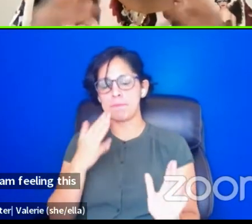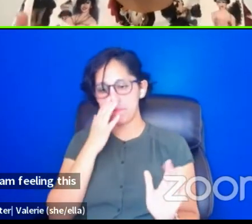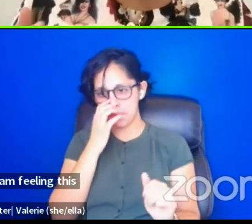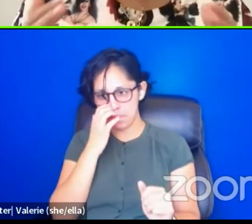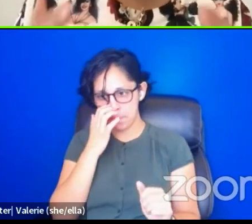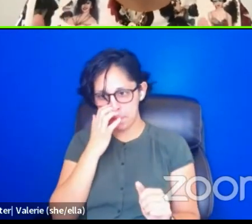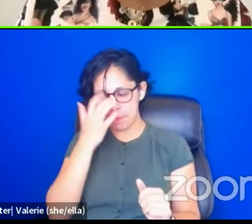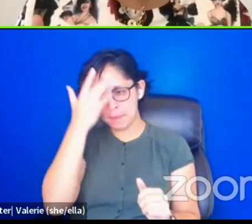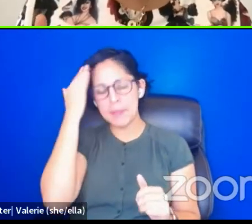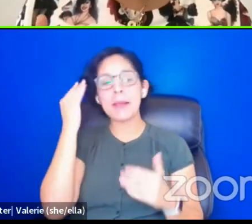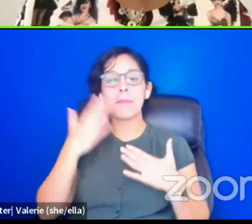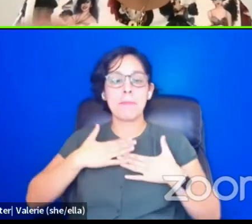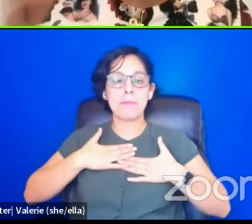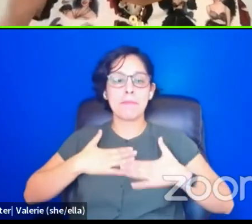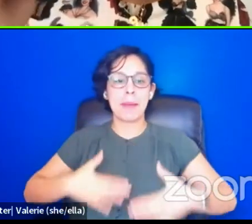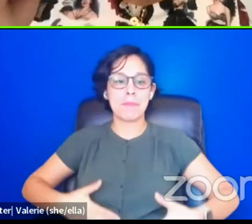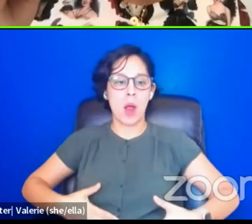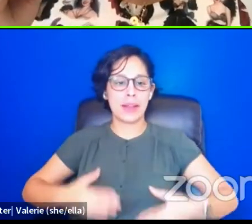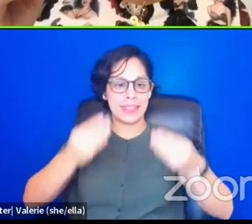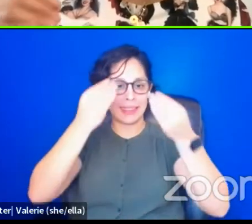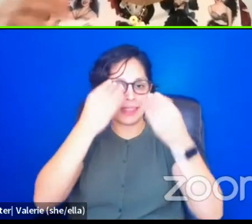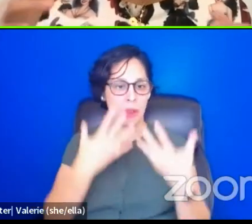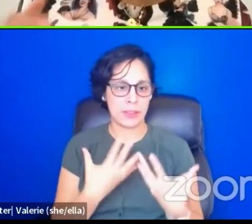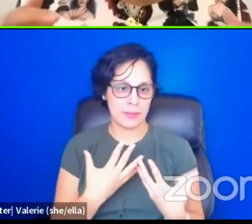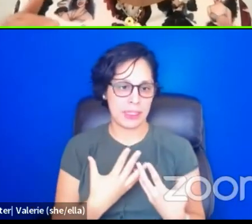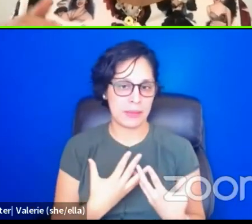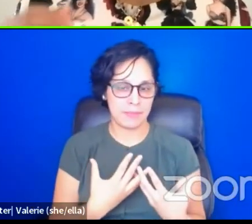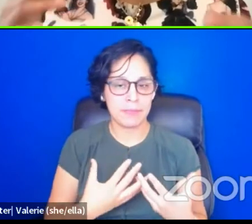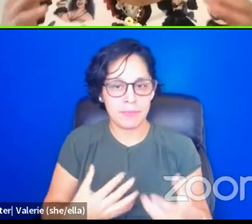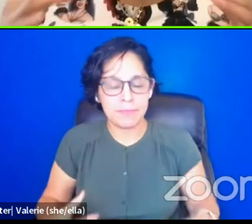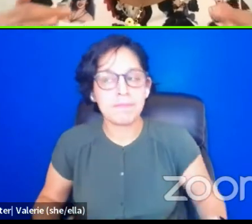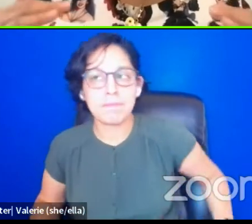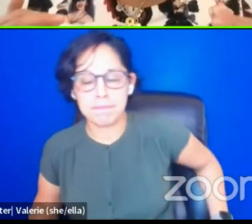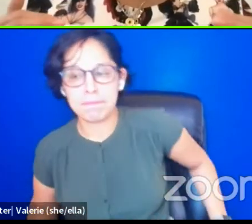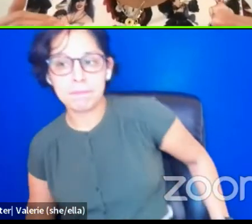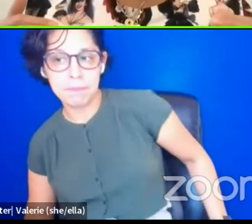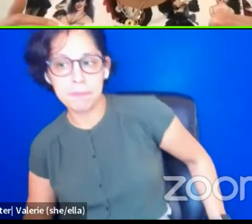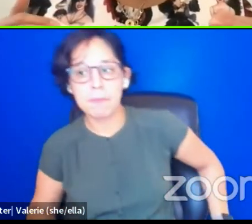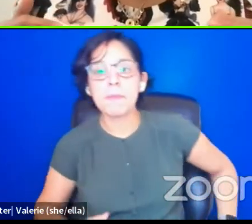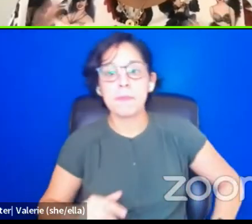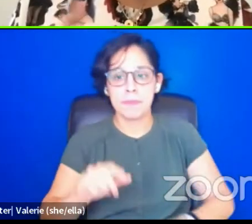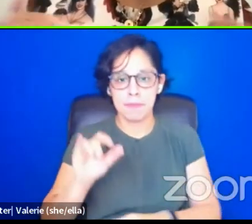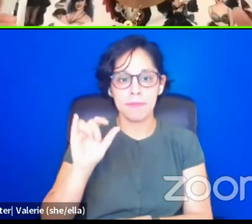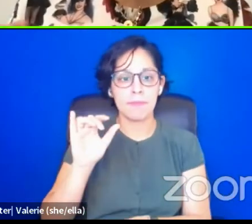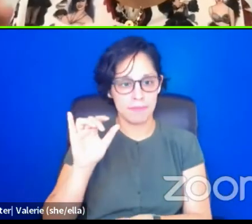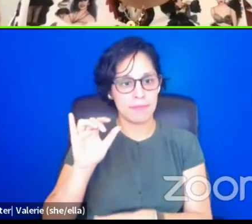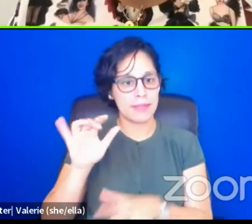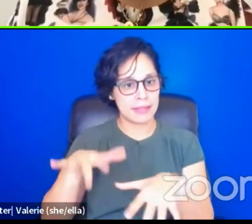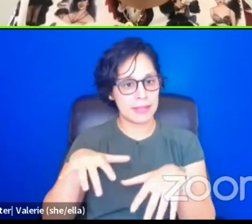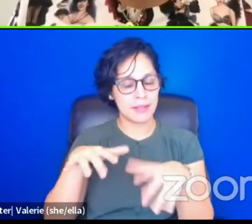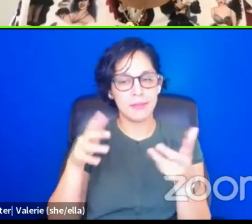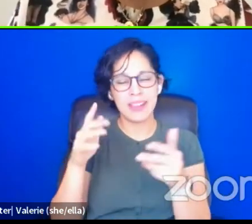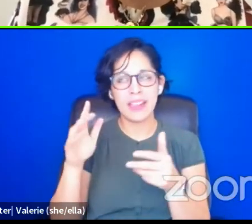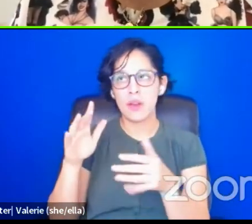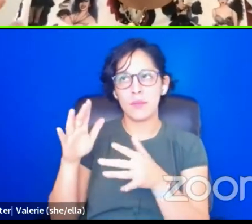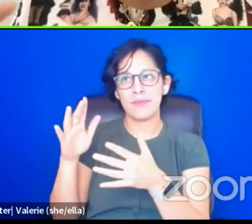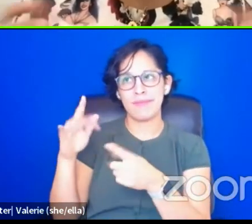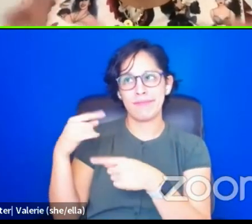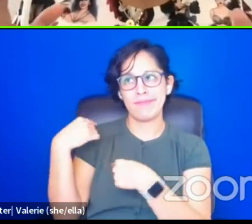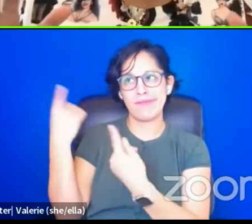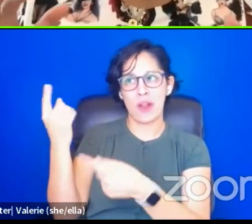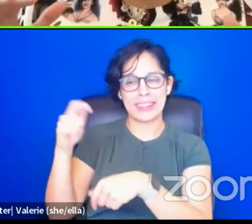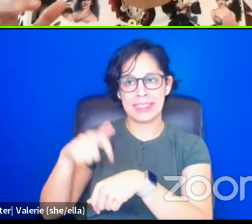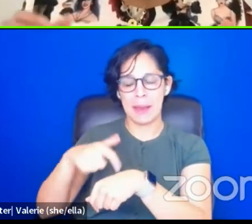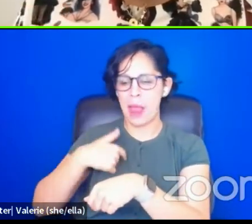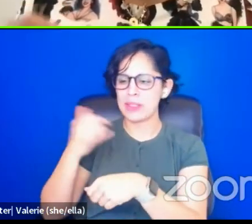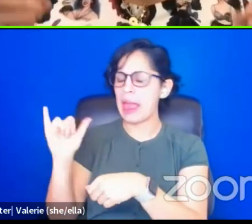my body tells me if, if I take the time for the longest time I was like, Oh, I meditate. I